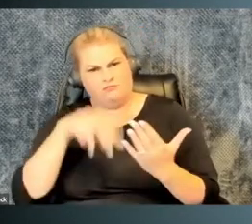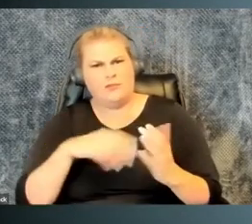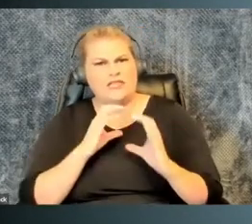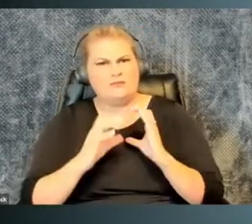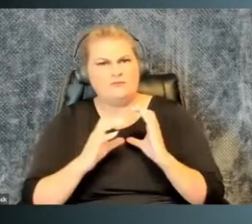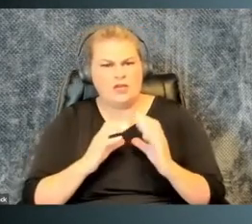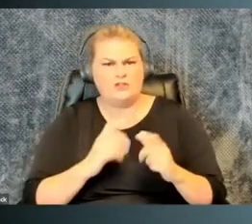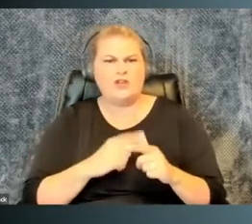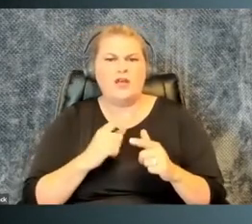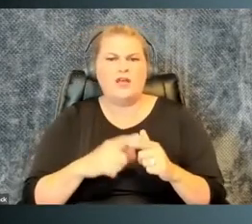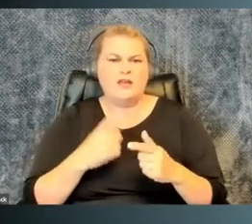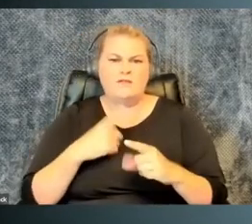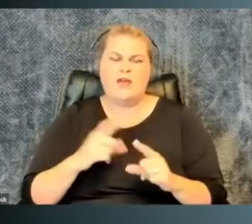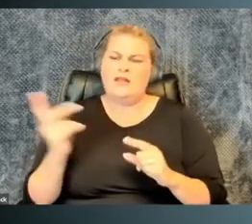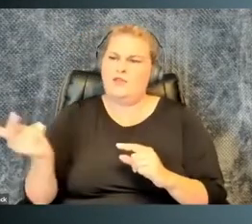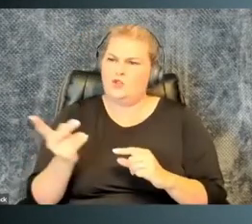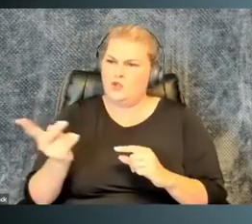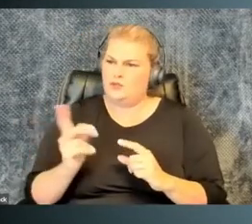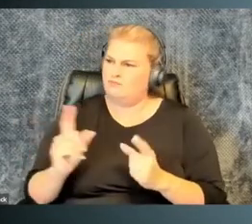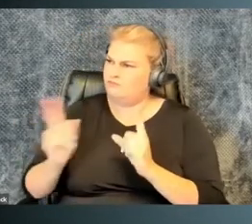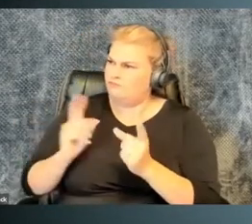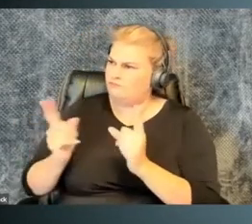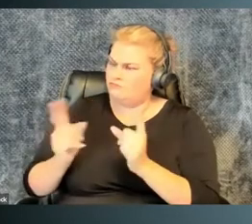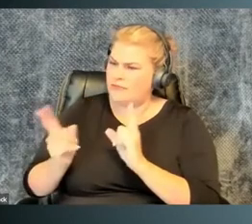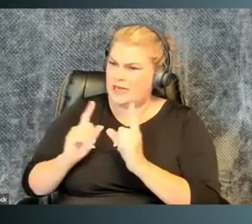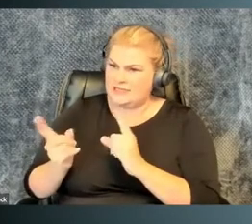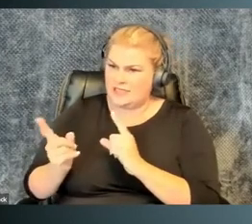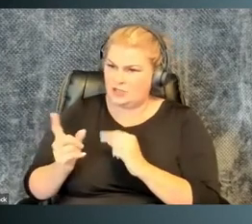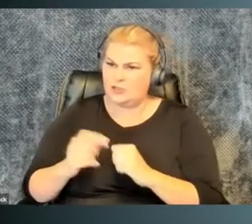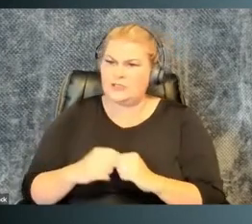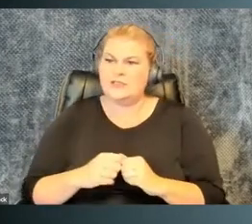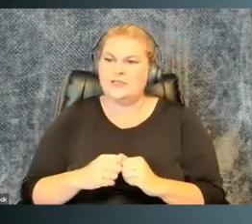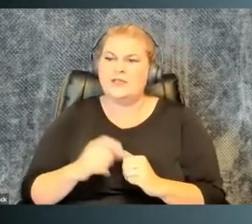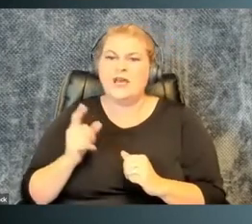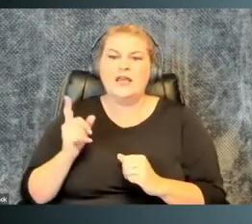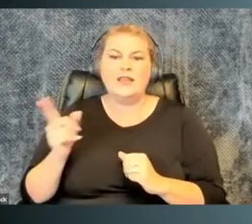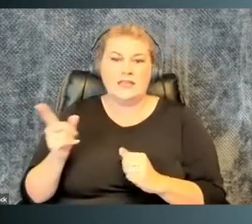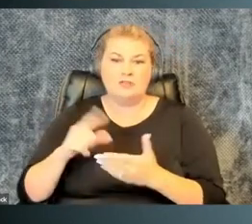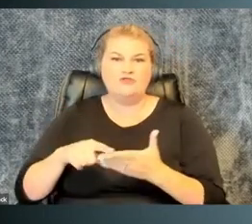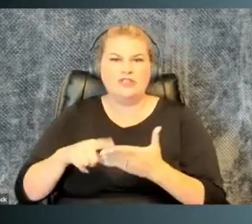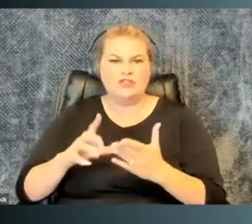communication, you know, they had a discussion, and